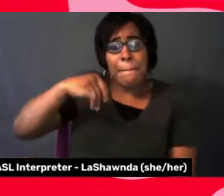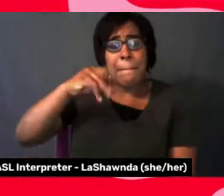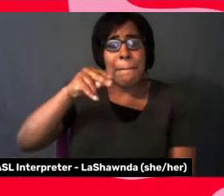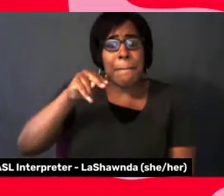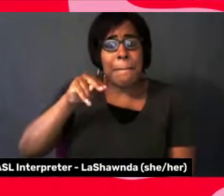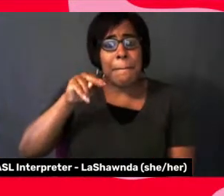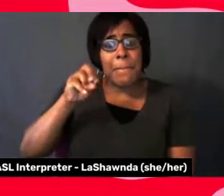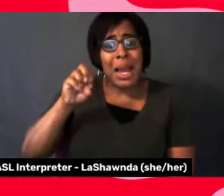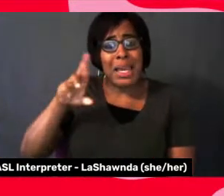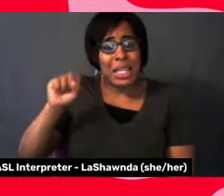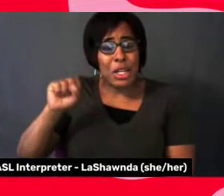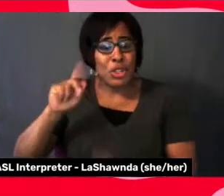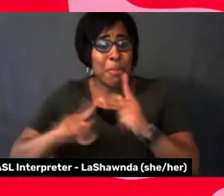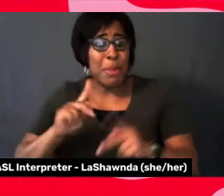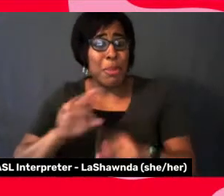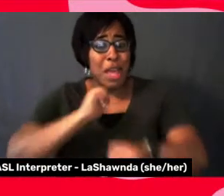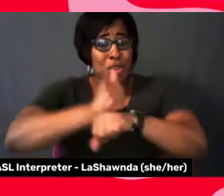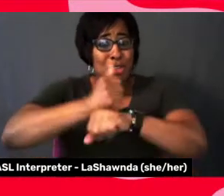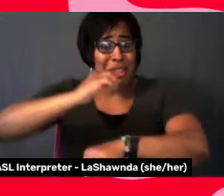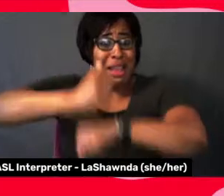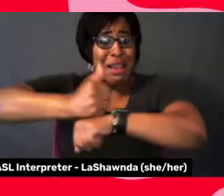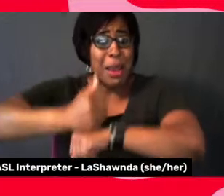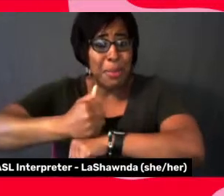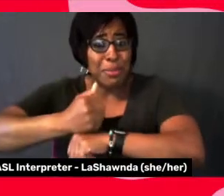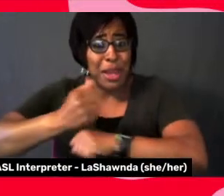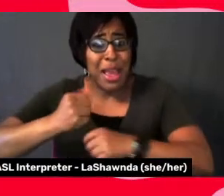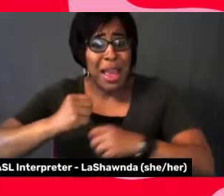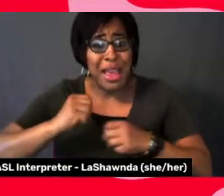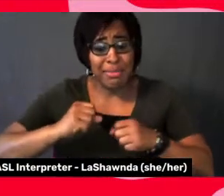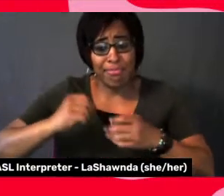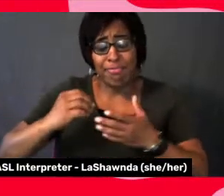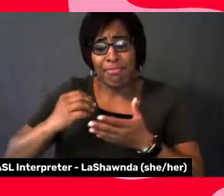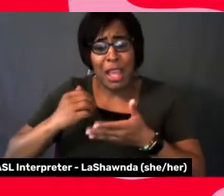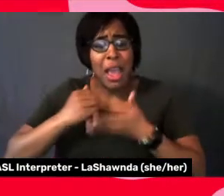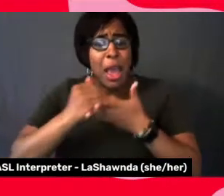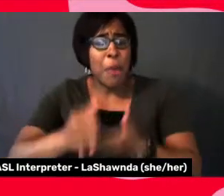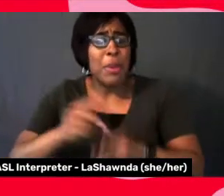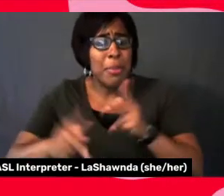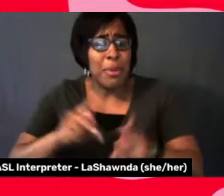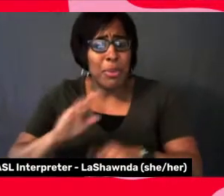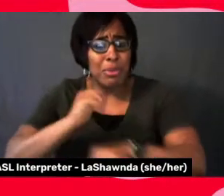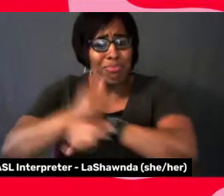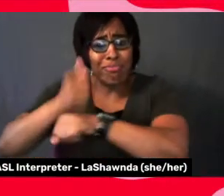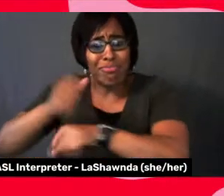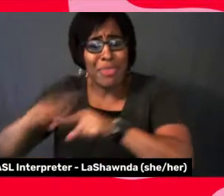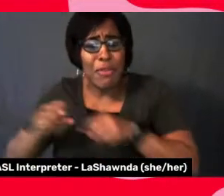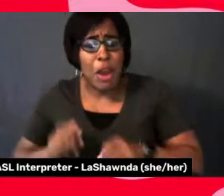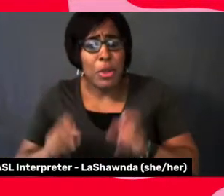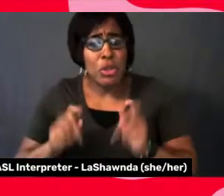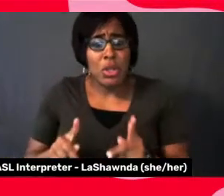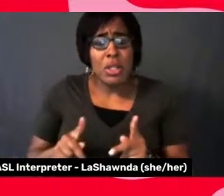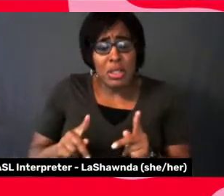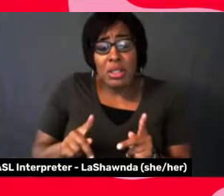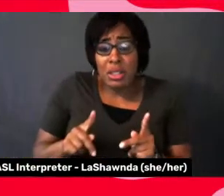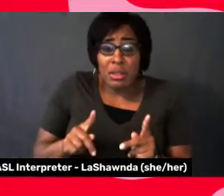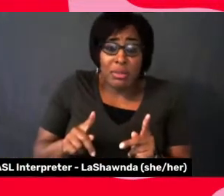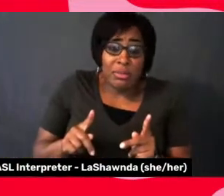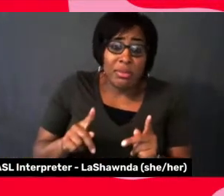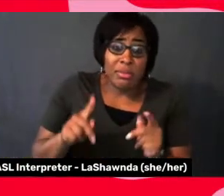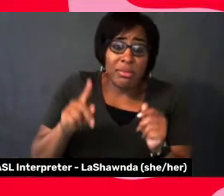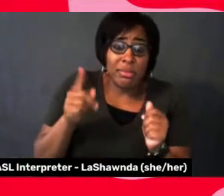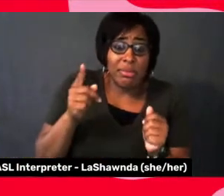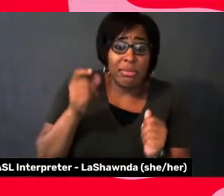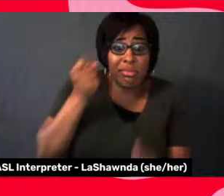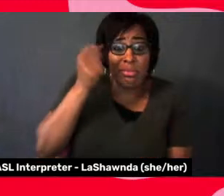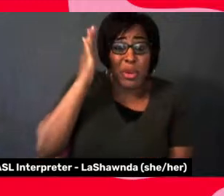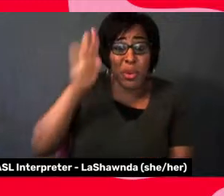as a pioneer. There's going to be some loneliness, but as Fern said, you can fill it with meditation and understand your connection to God because, um,